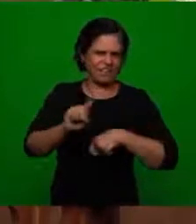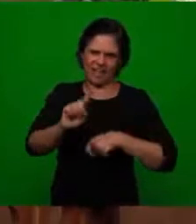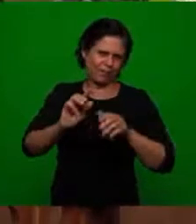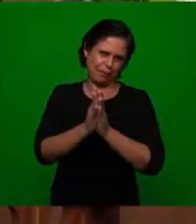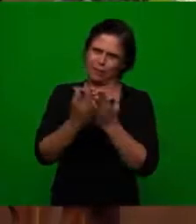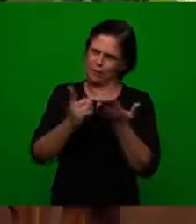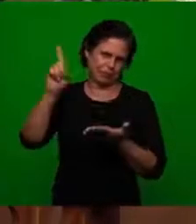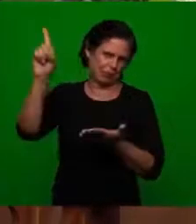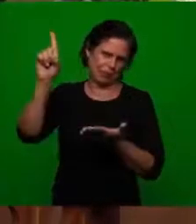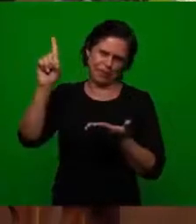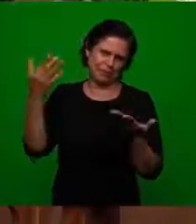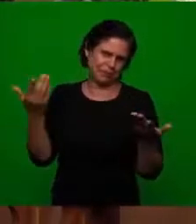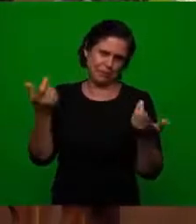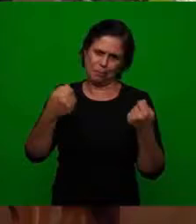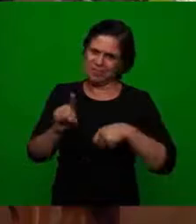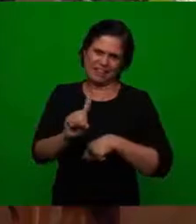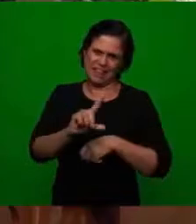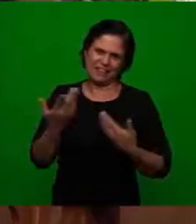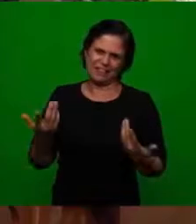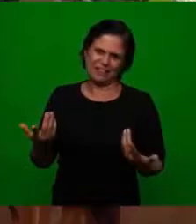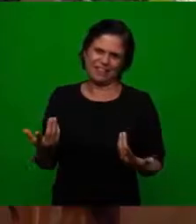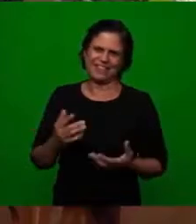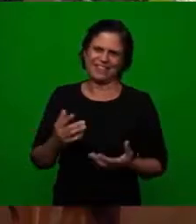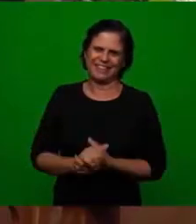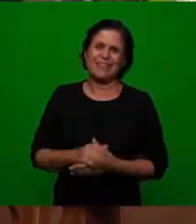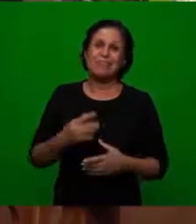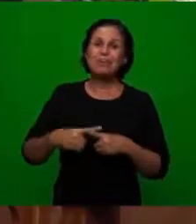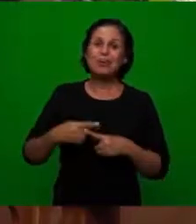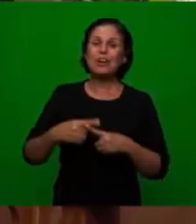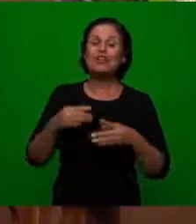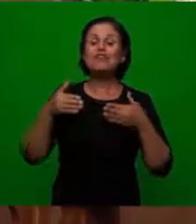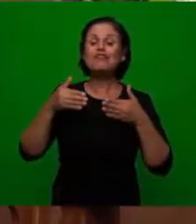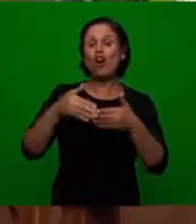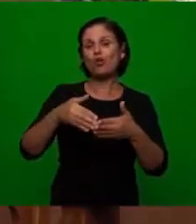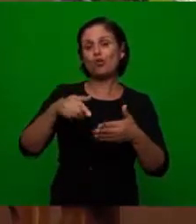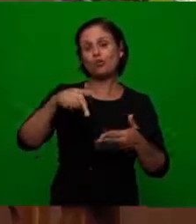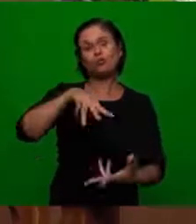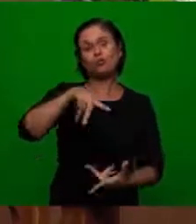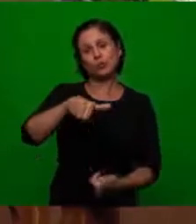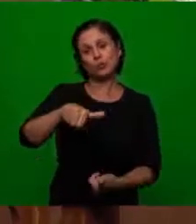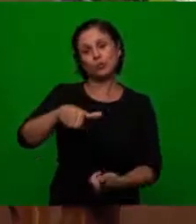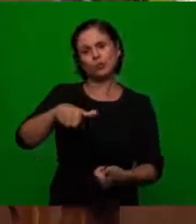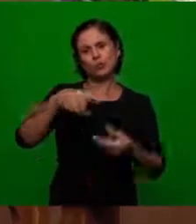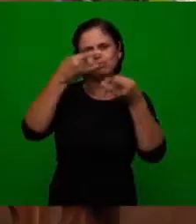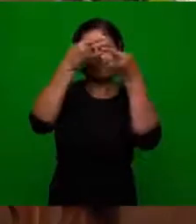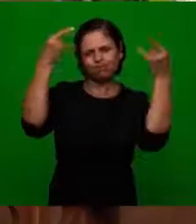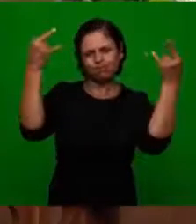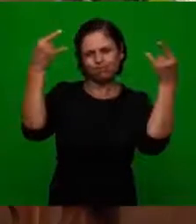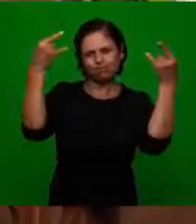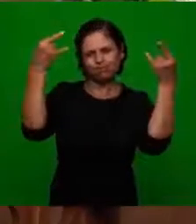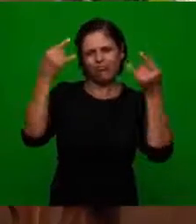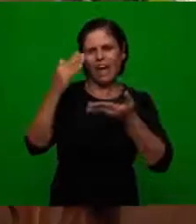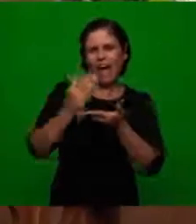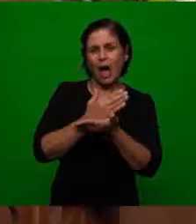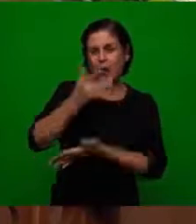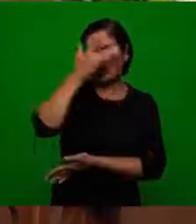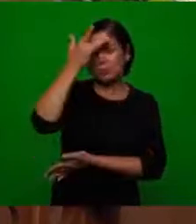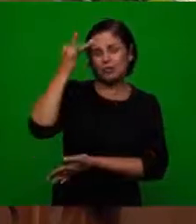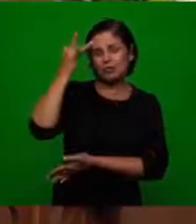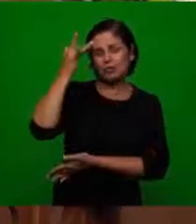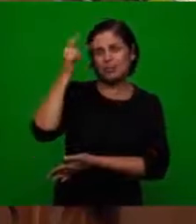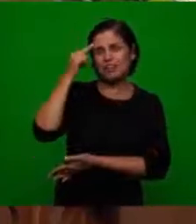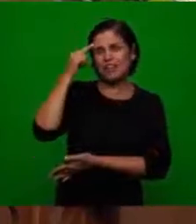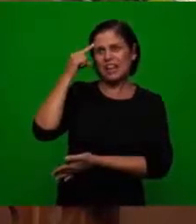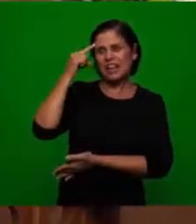bible because the church began to think about the earthly kingdom and many even